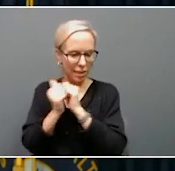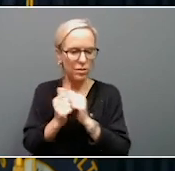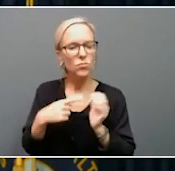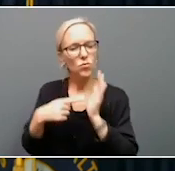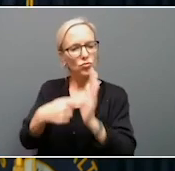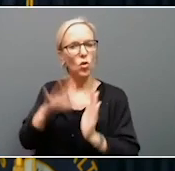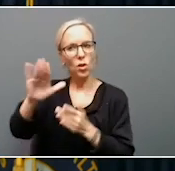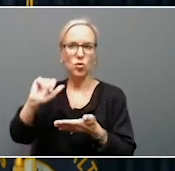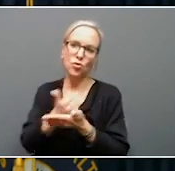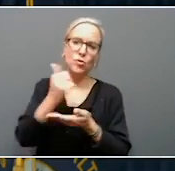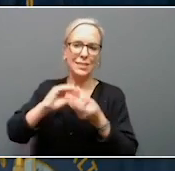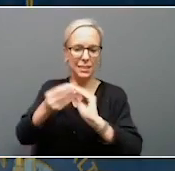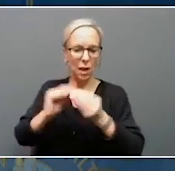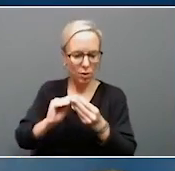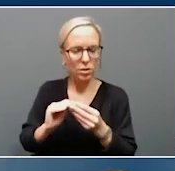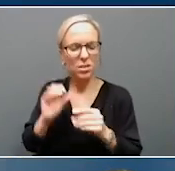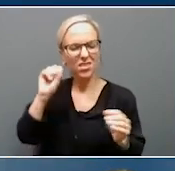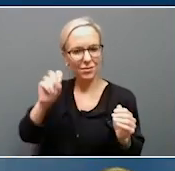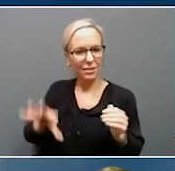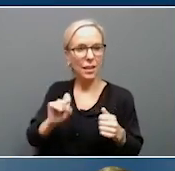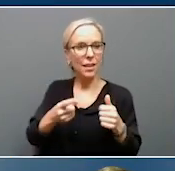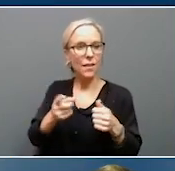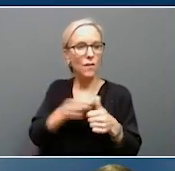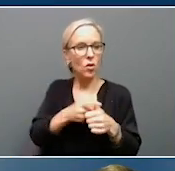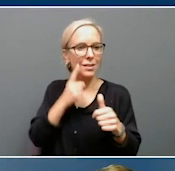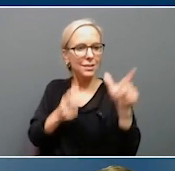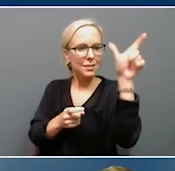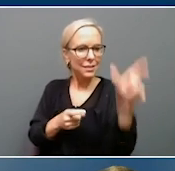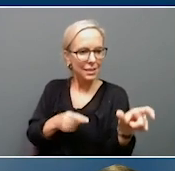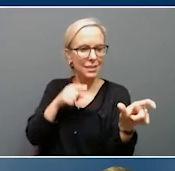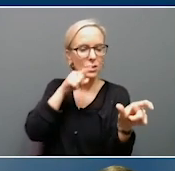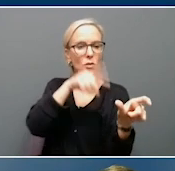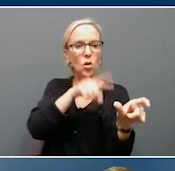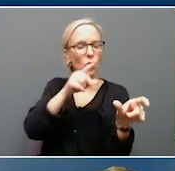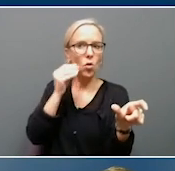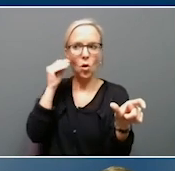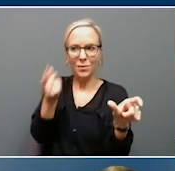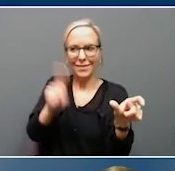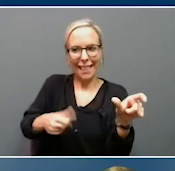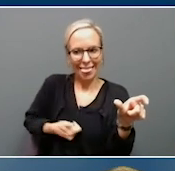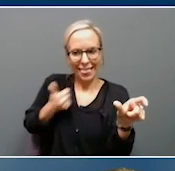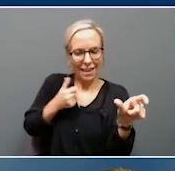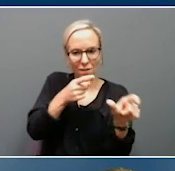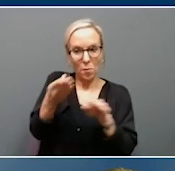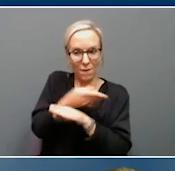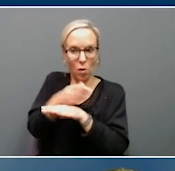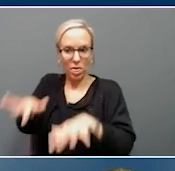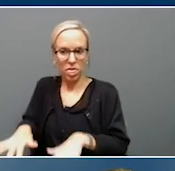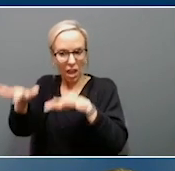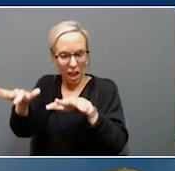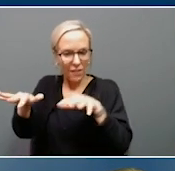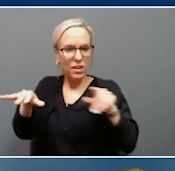newest numbers. All right, that first column you see are homes that weren't habitable before the flood that people have now been able to move